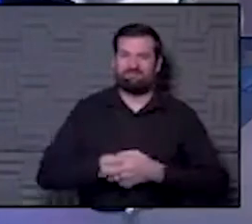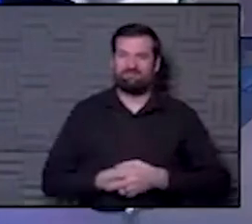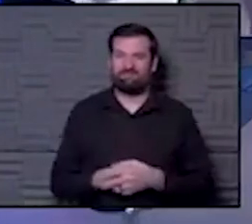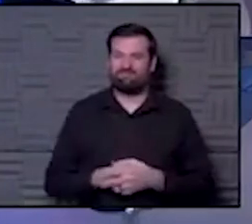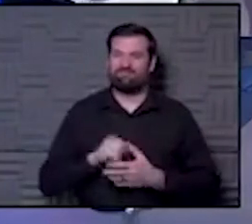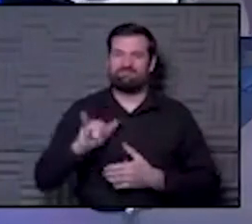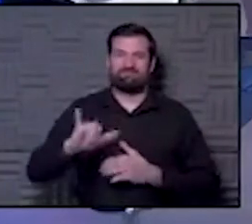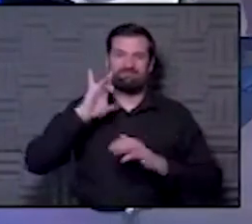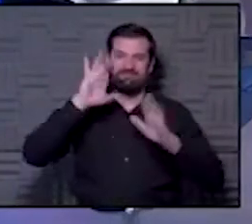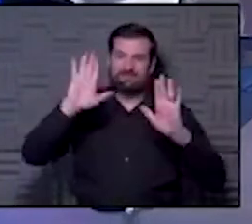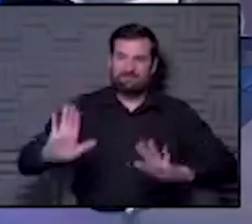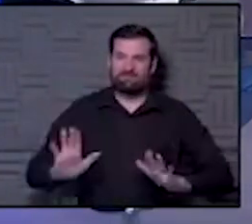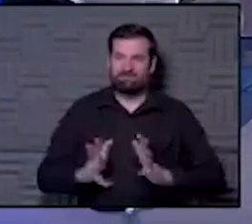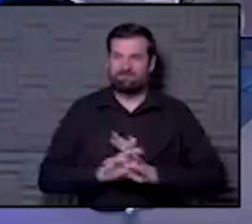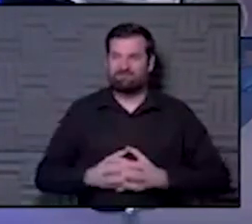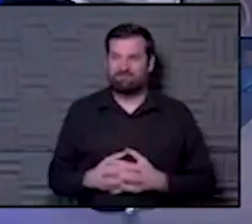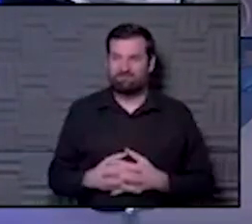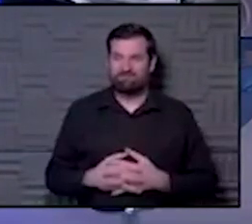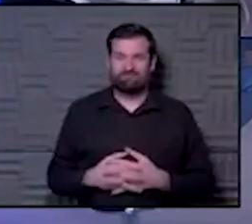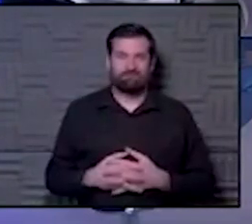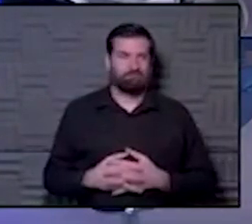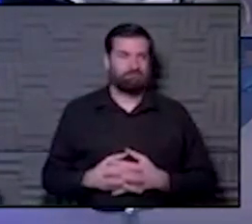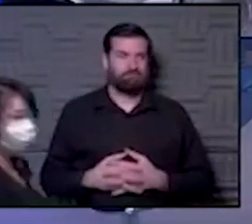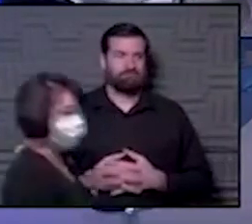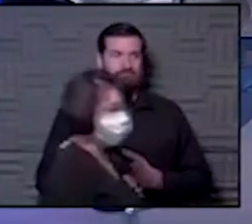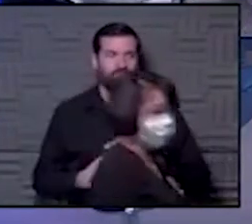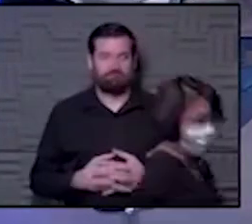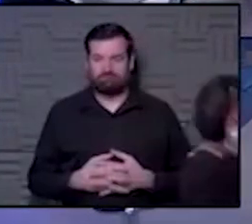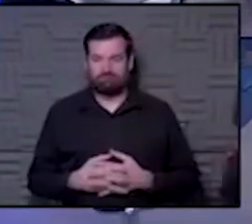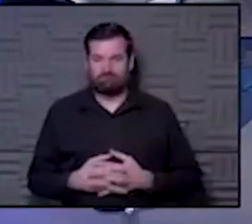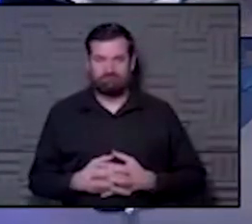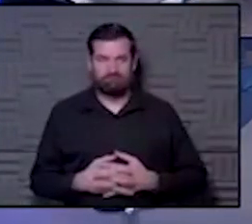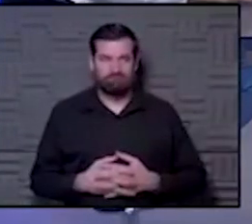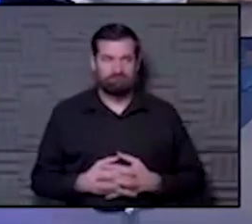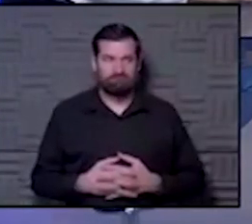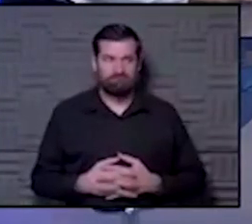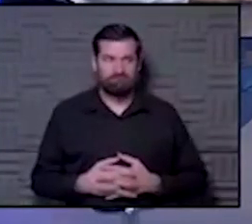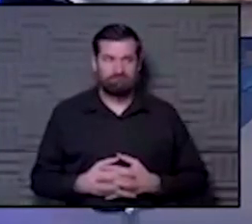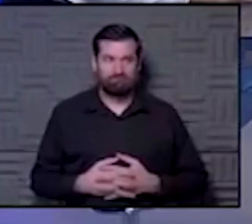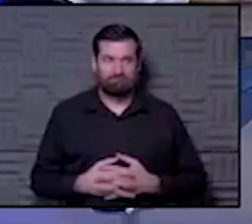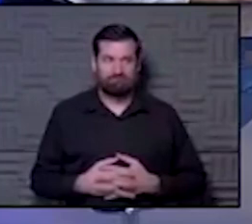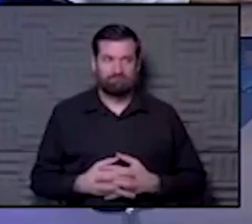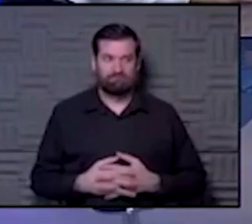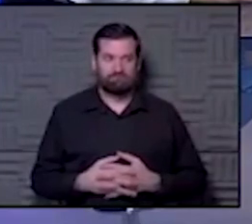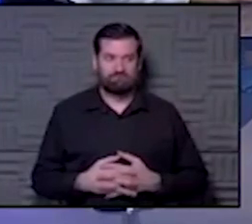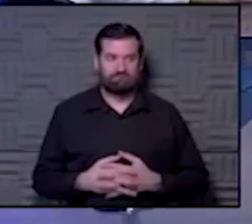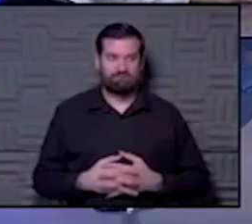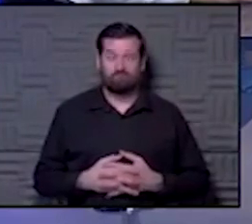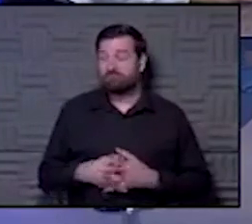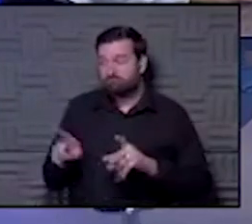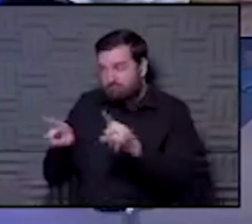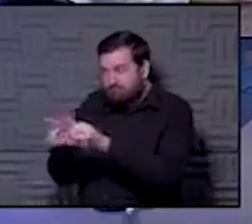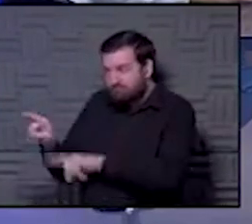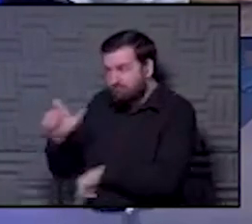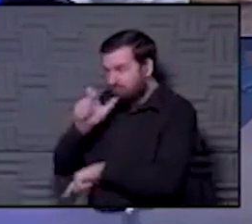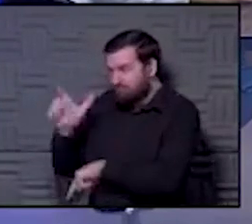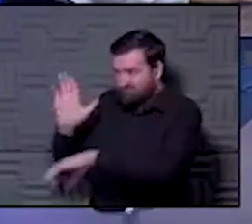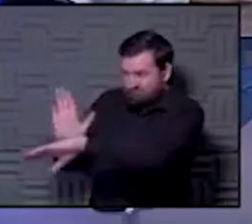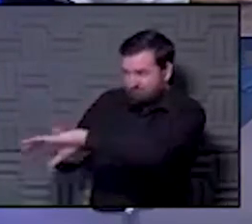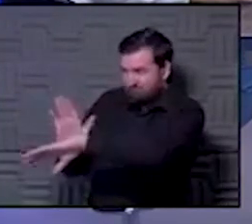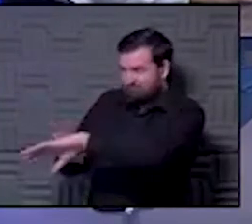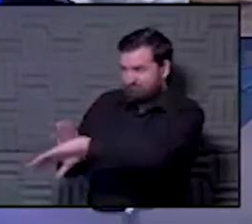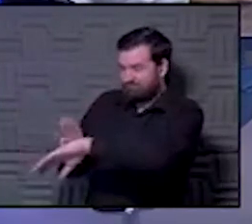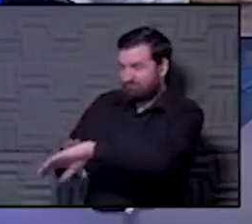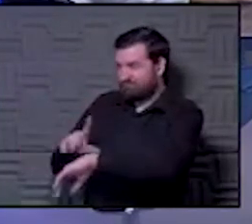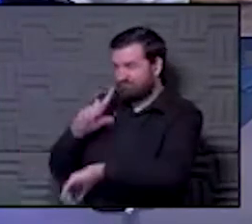That's awesome. My arm is still here. It didn't fall off. It didn't? You haven't passed out yet, as far as I know. She also didn't give you a warning on a